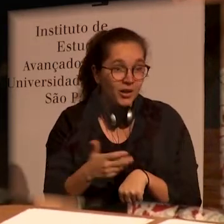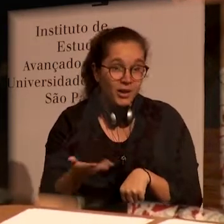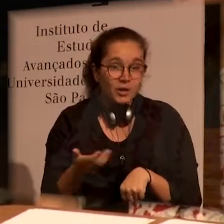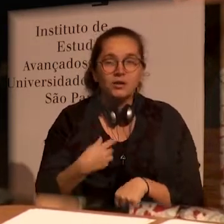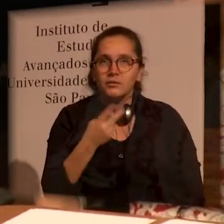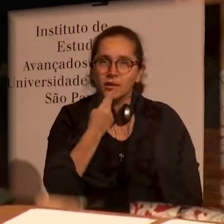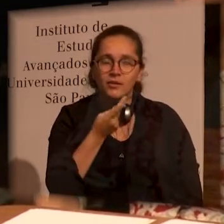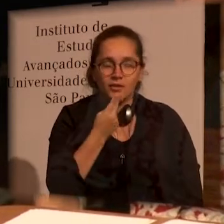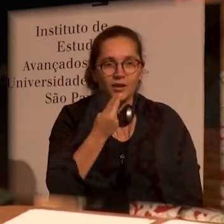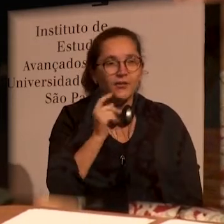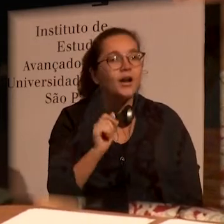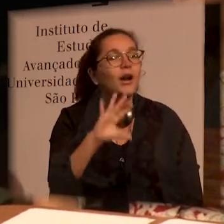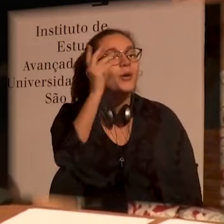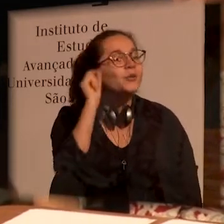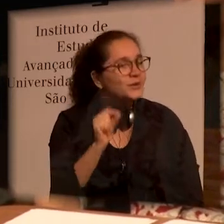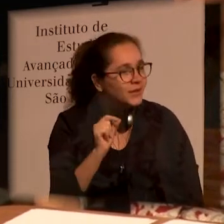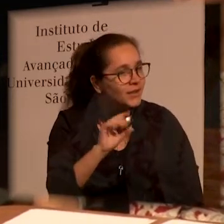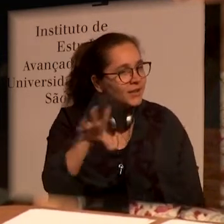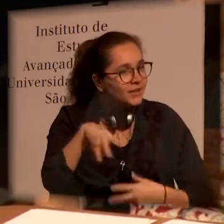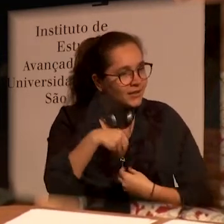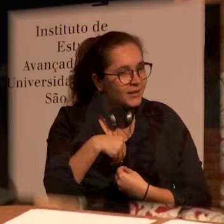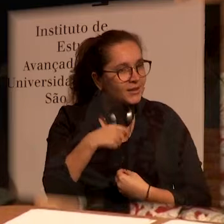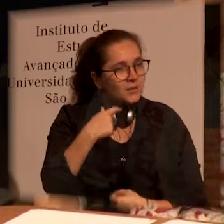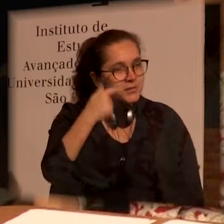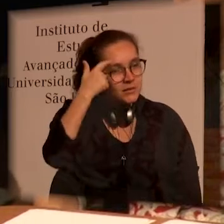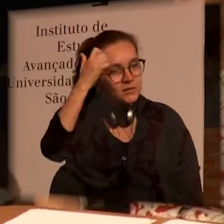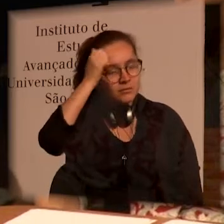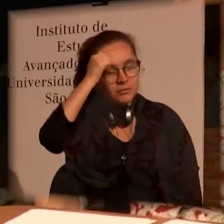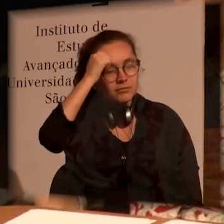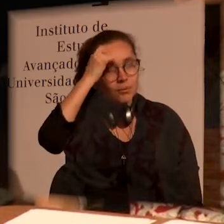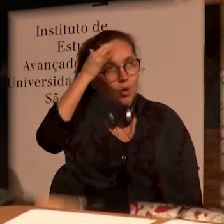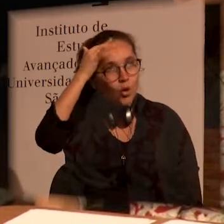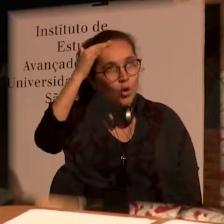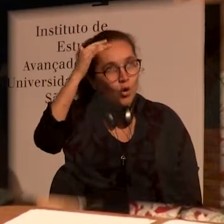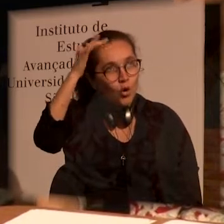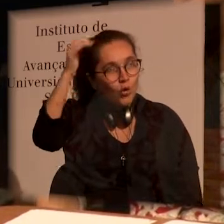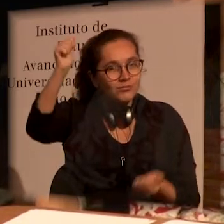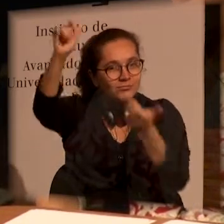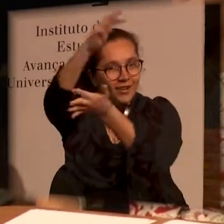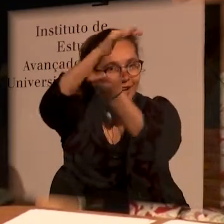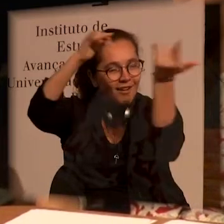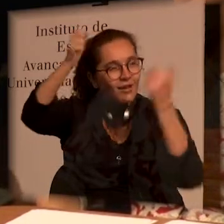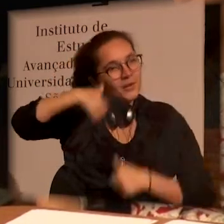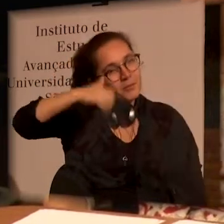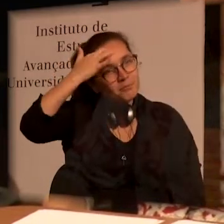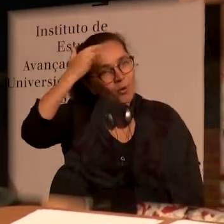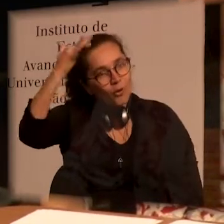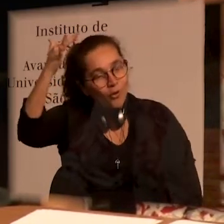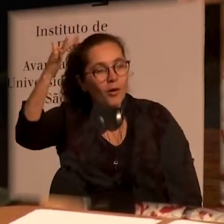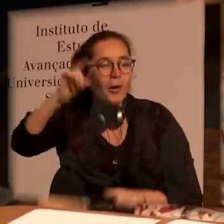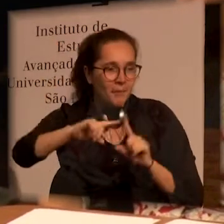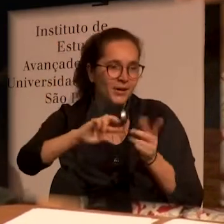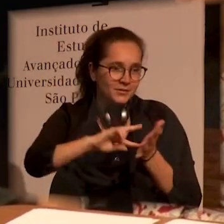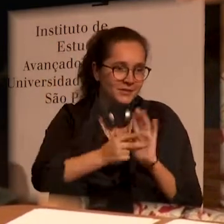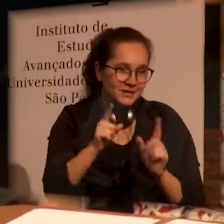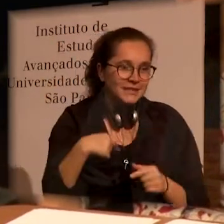As I'm talking about spirit, this promotes a phenomenon called astral